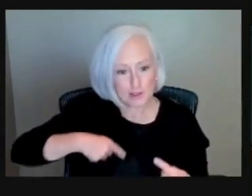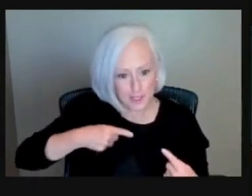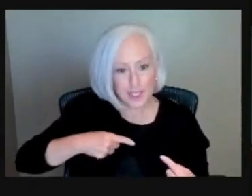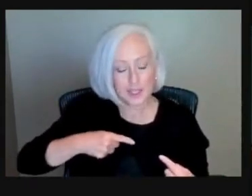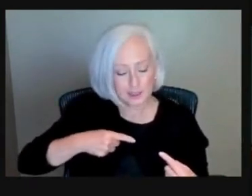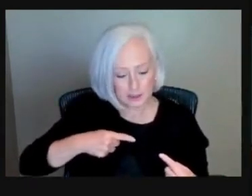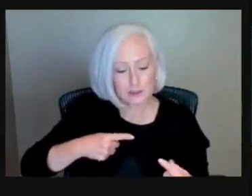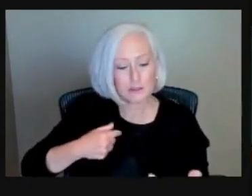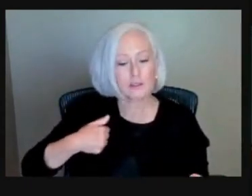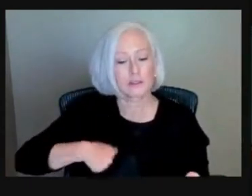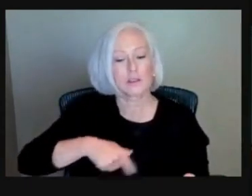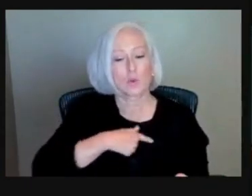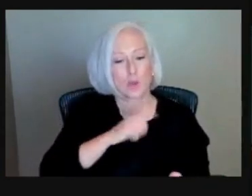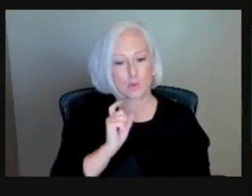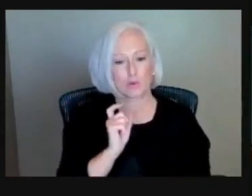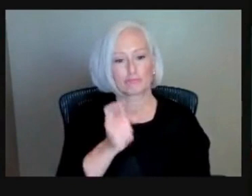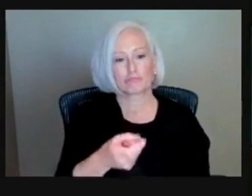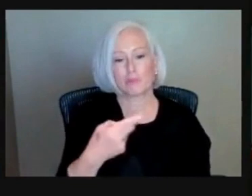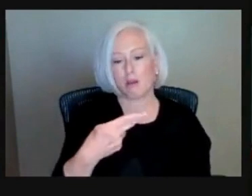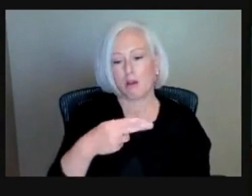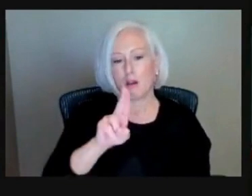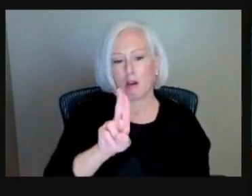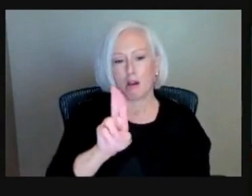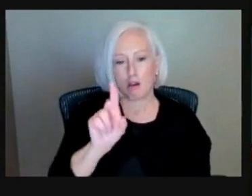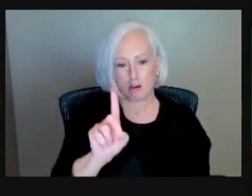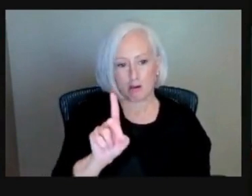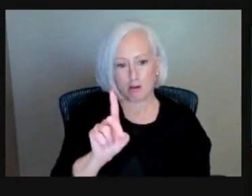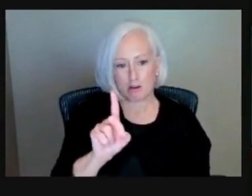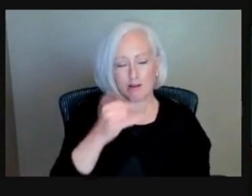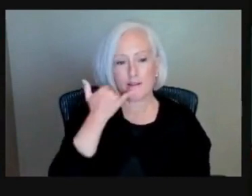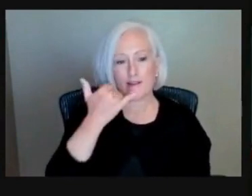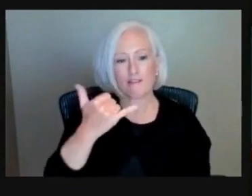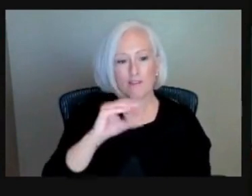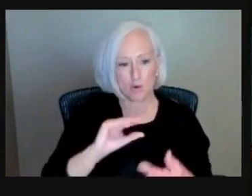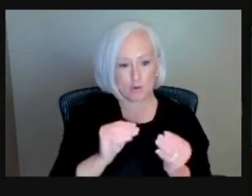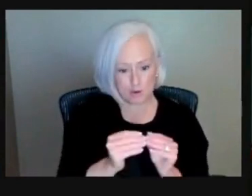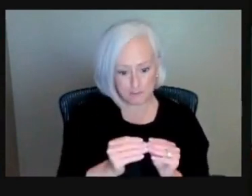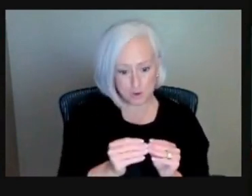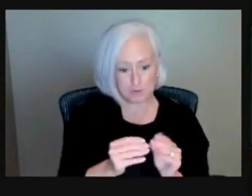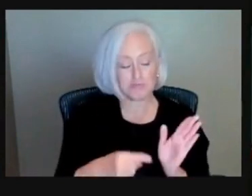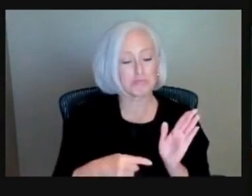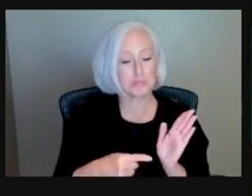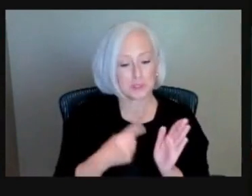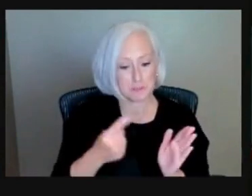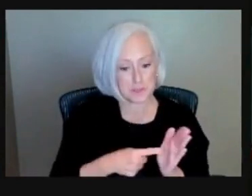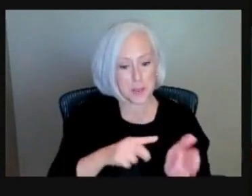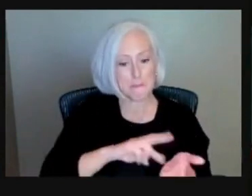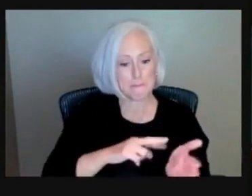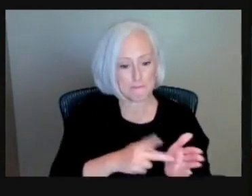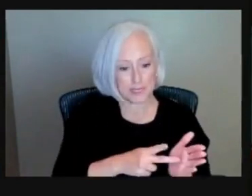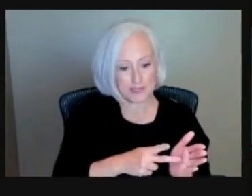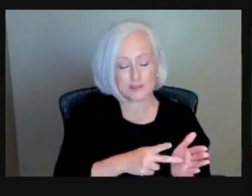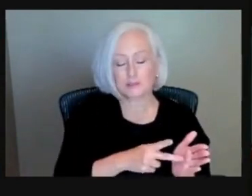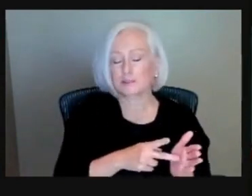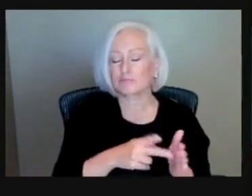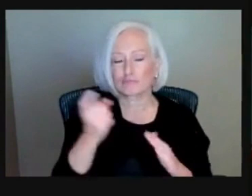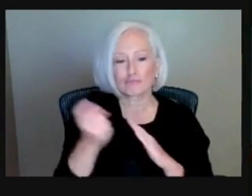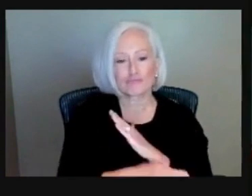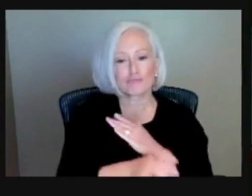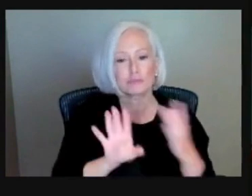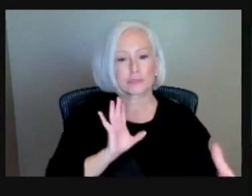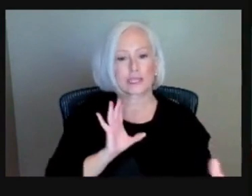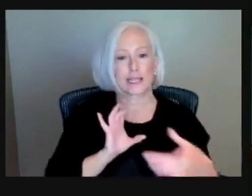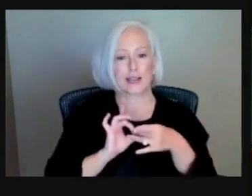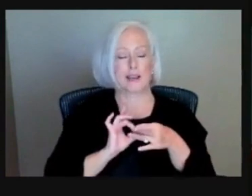And from there, you might get connected to us. And that's one of the first things is creating a budget for us, figuring out what